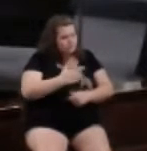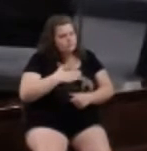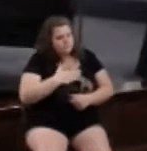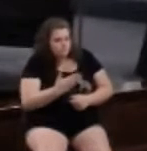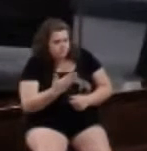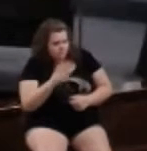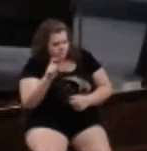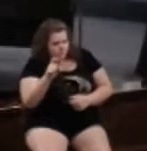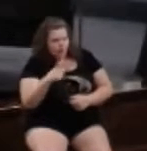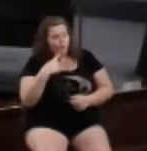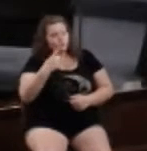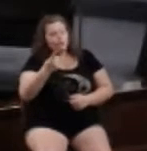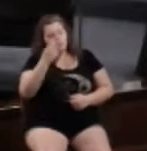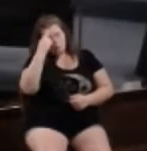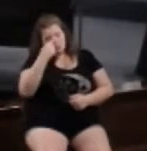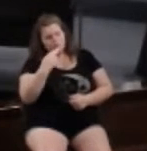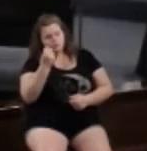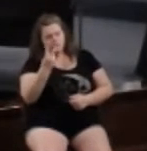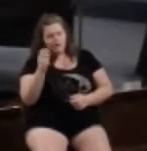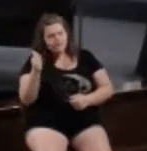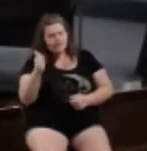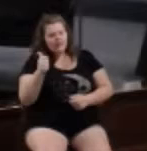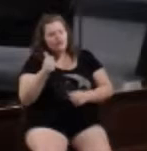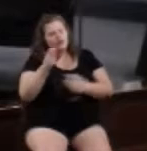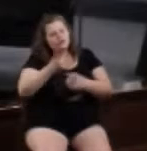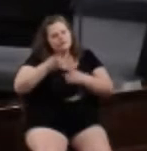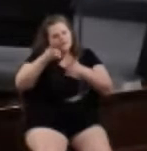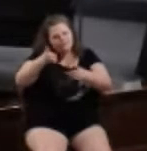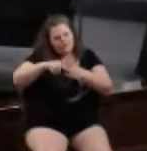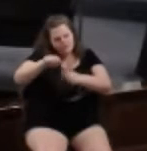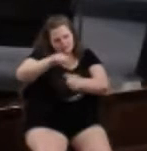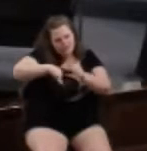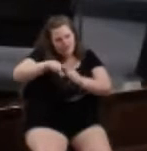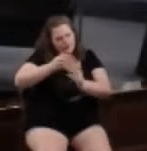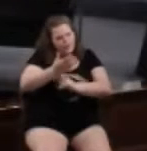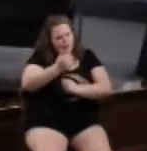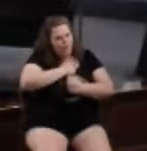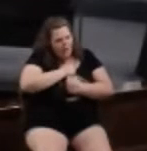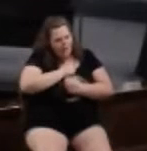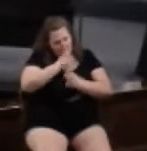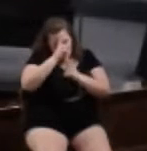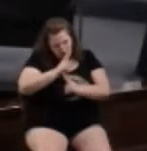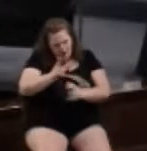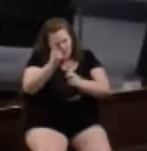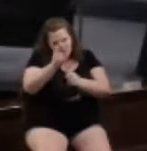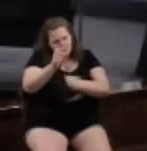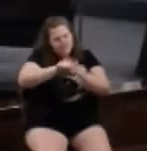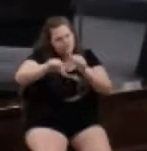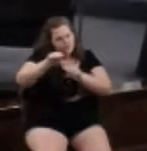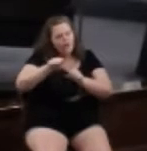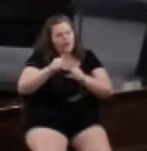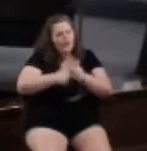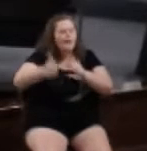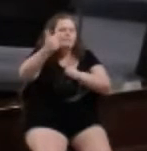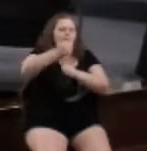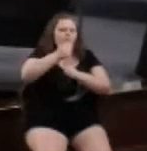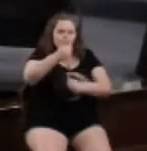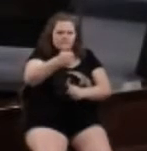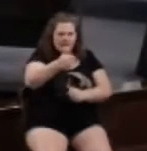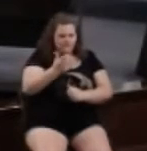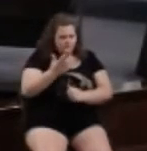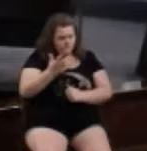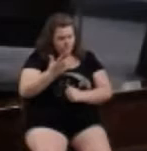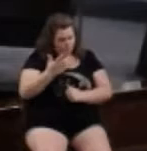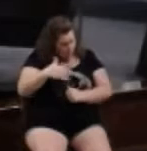We're told in Romans 12, 10, be devoted to one another in love. Honor one another above yourself. Is it